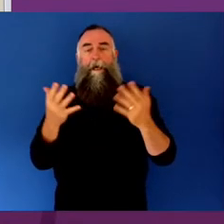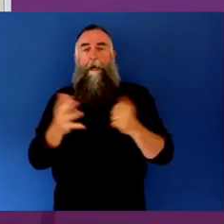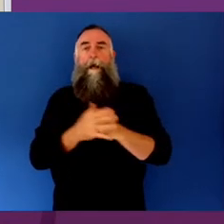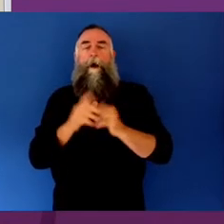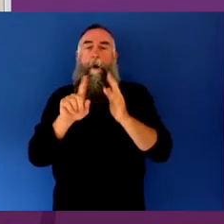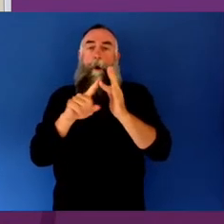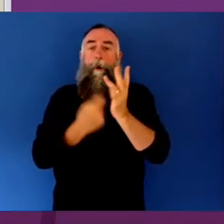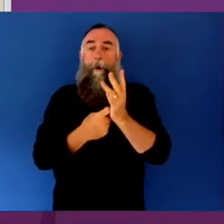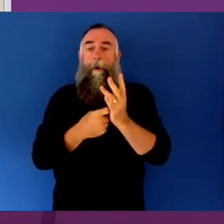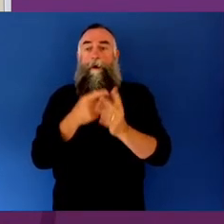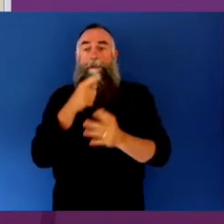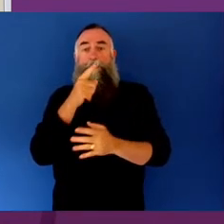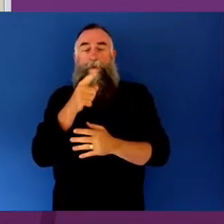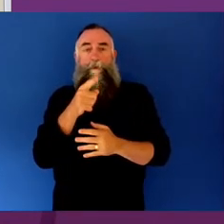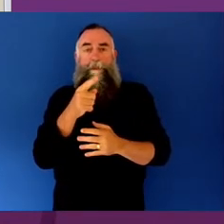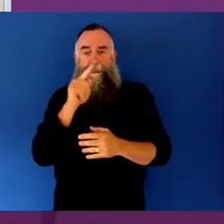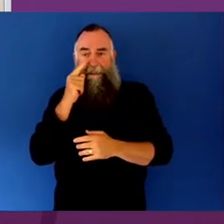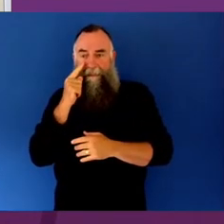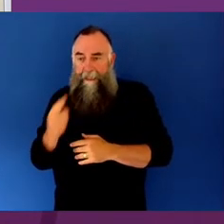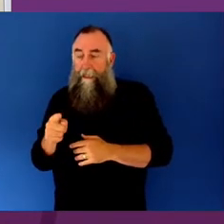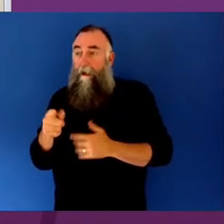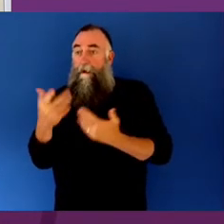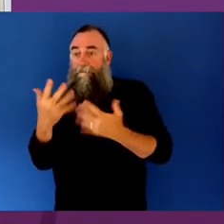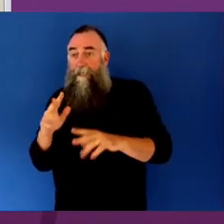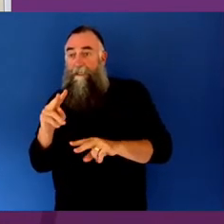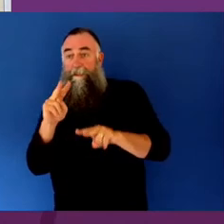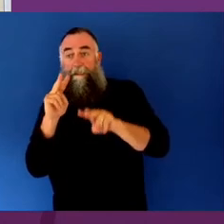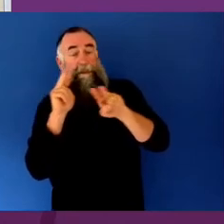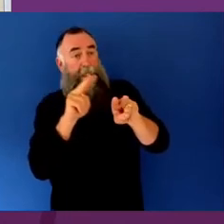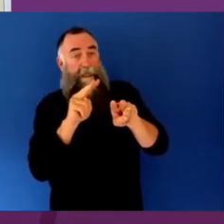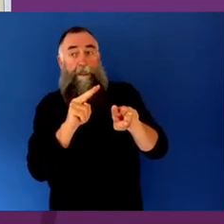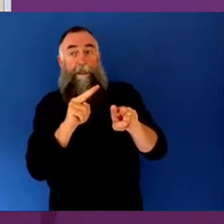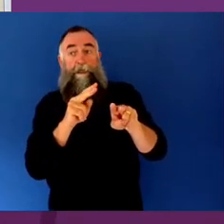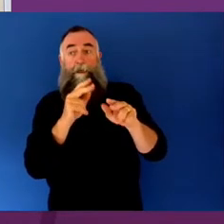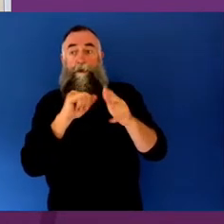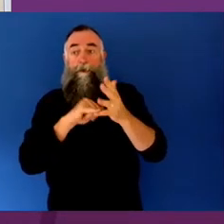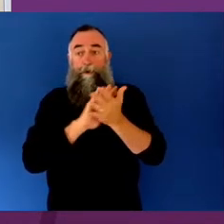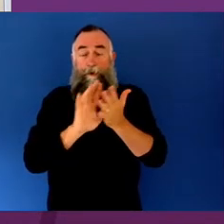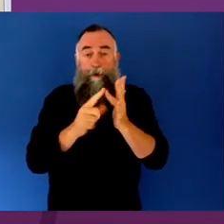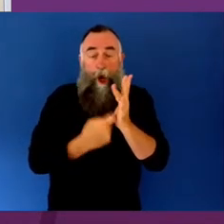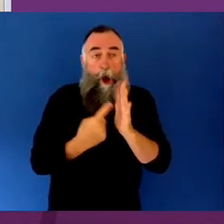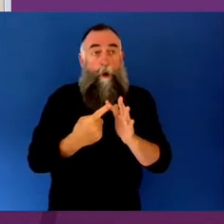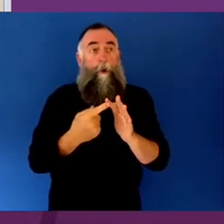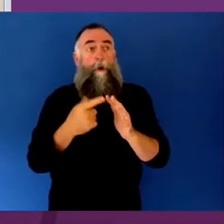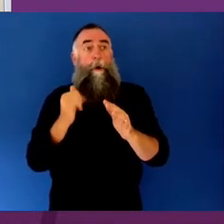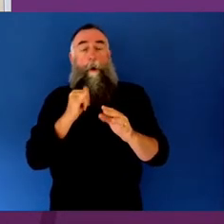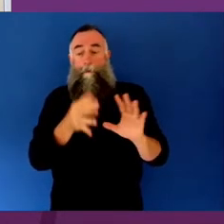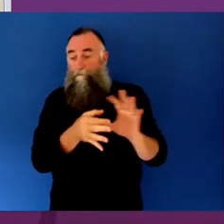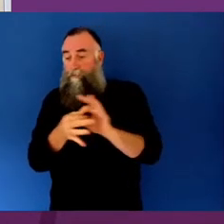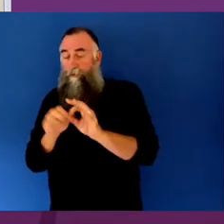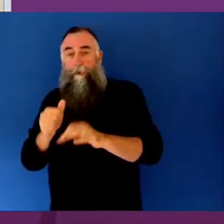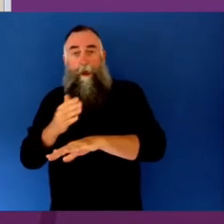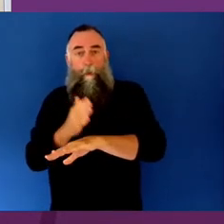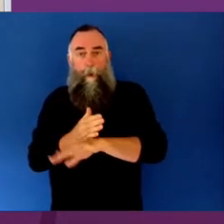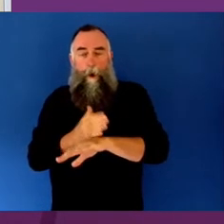to link them going to see a show with an increase in their productivity at work, or the patience that they have with their kids and